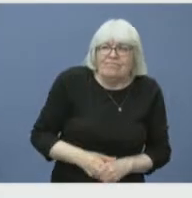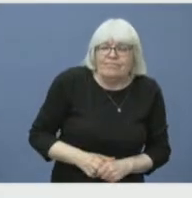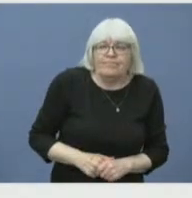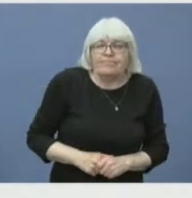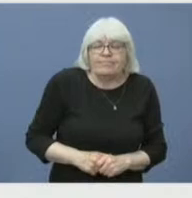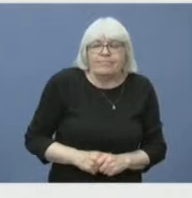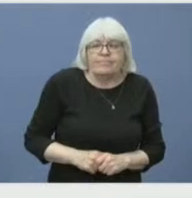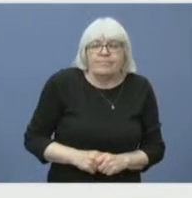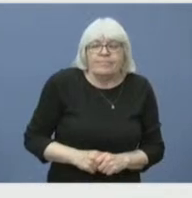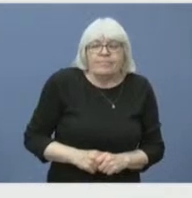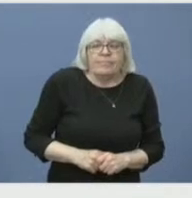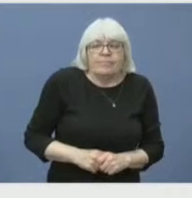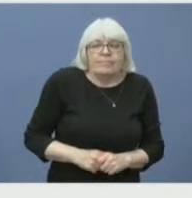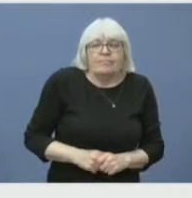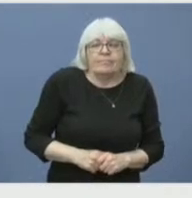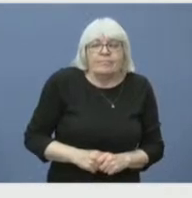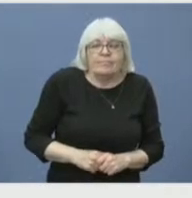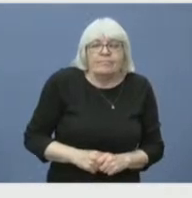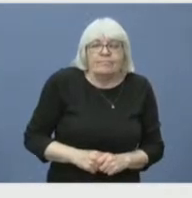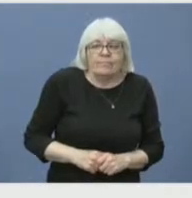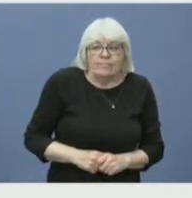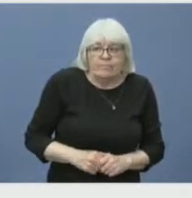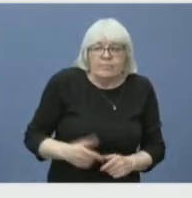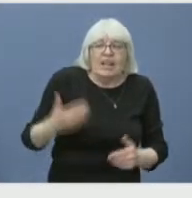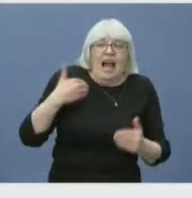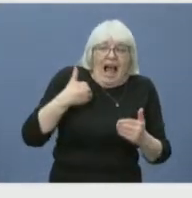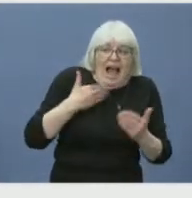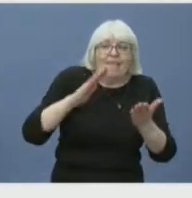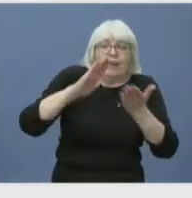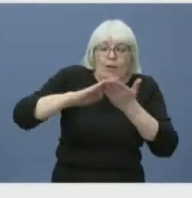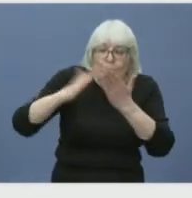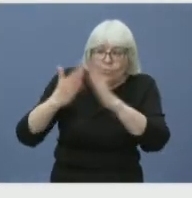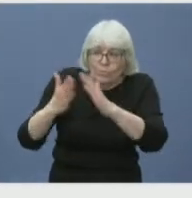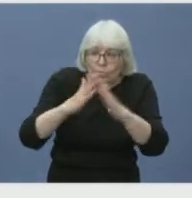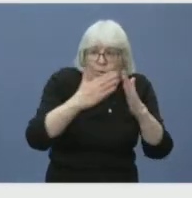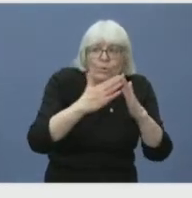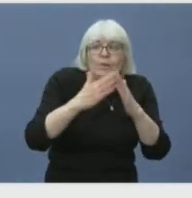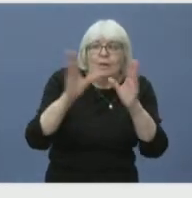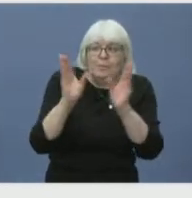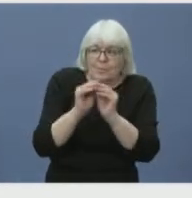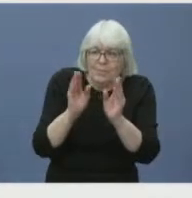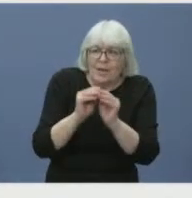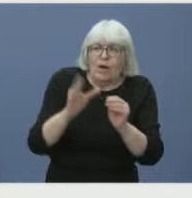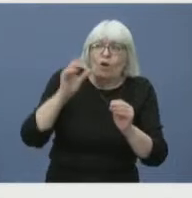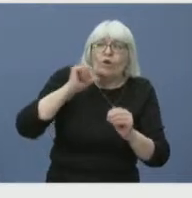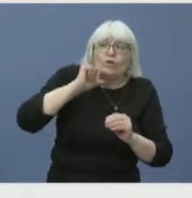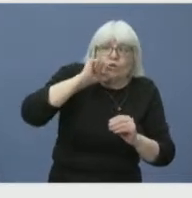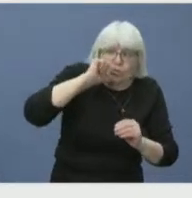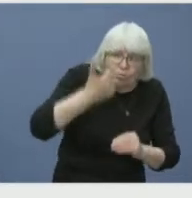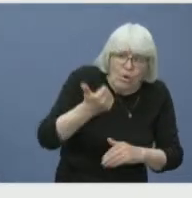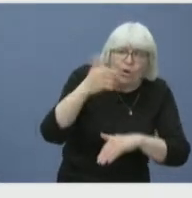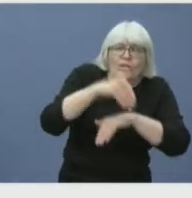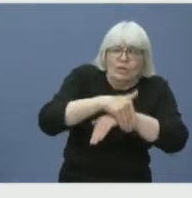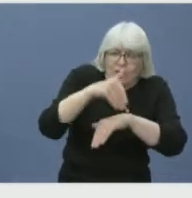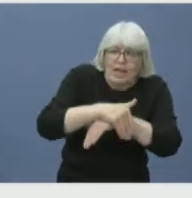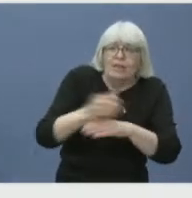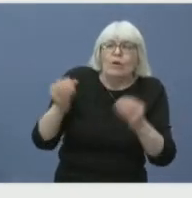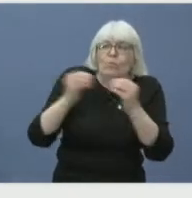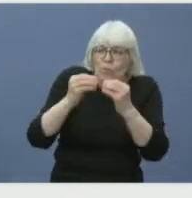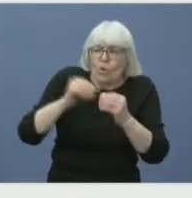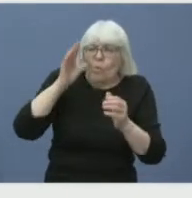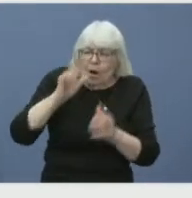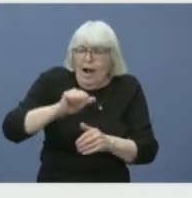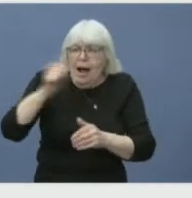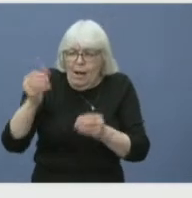couple of things. We've had community meetings, a few of them, and we have another one tomorrow evening. We've also, we have